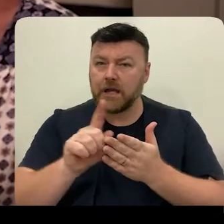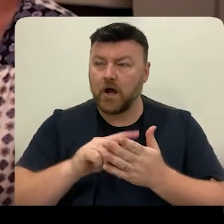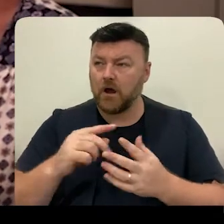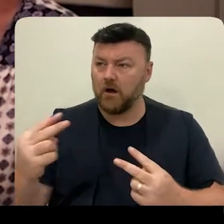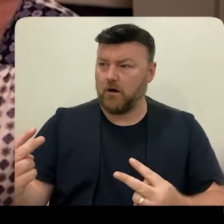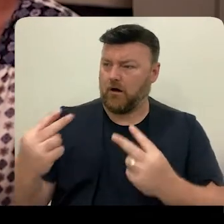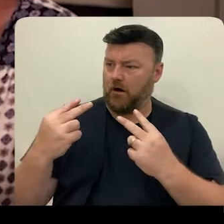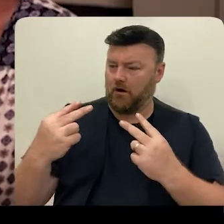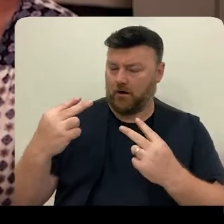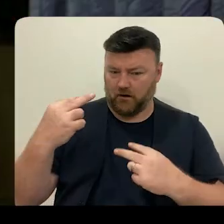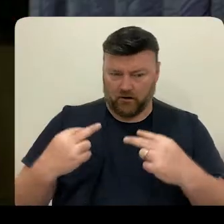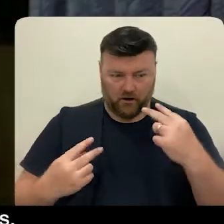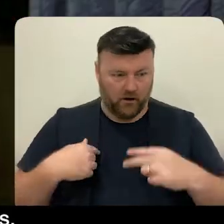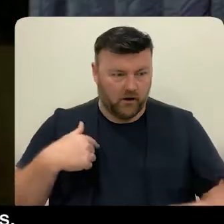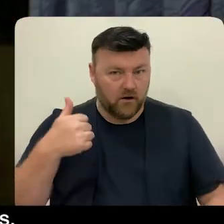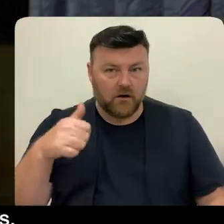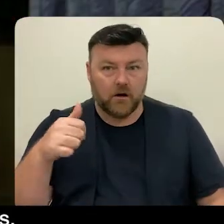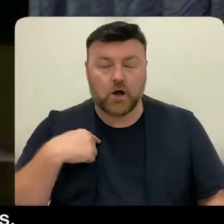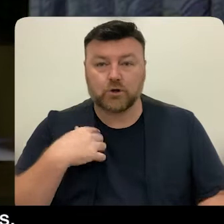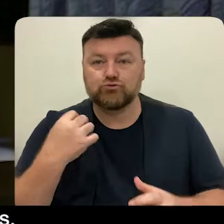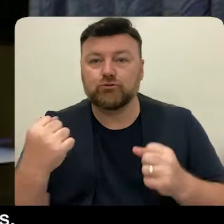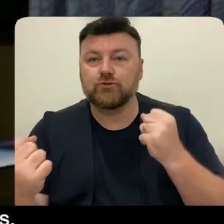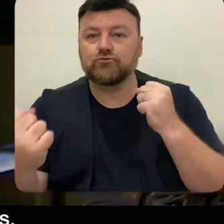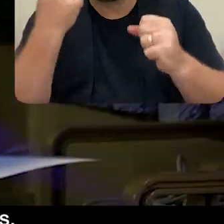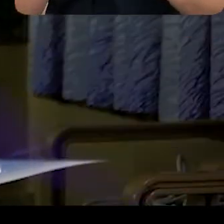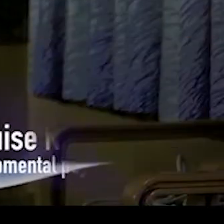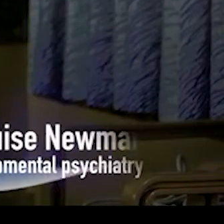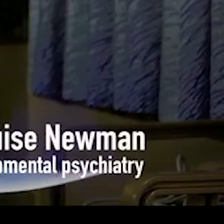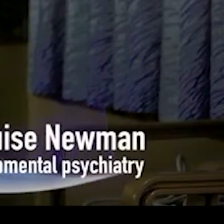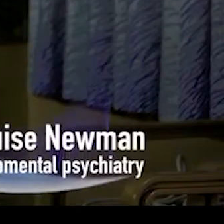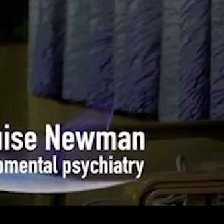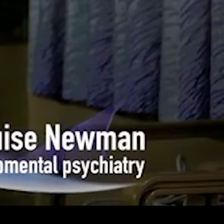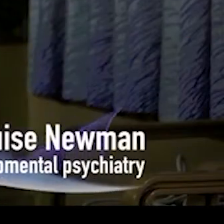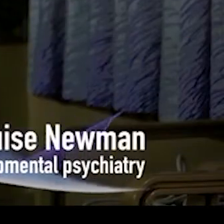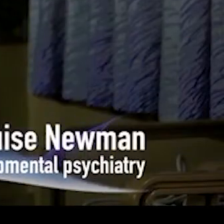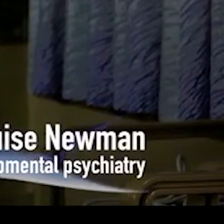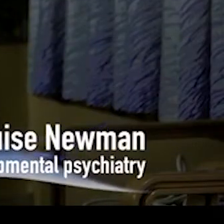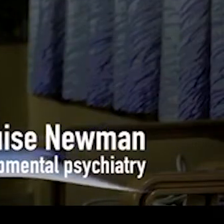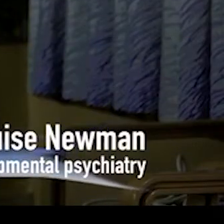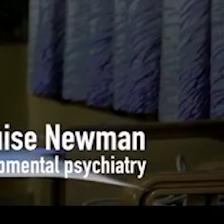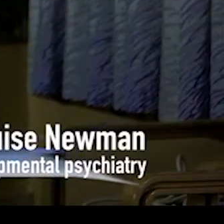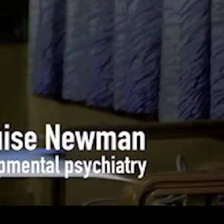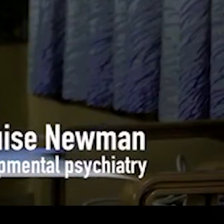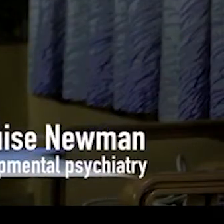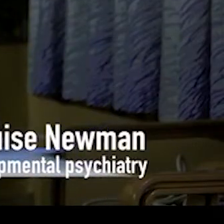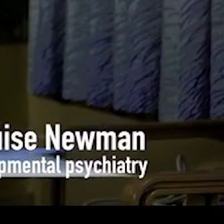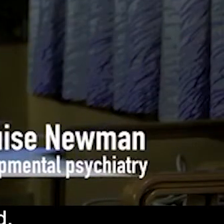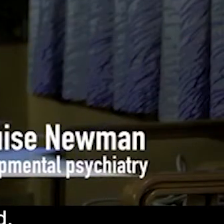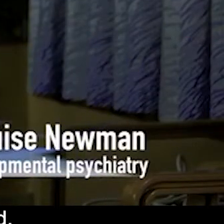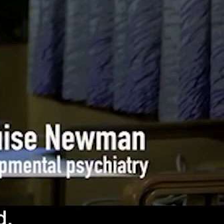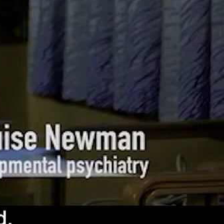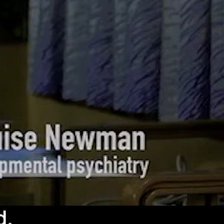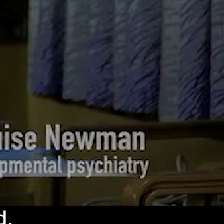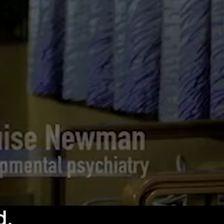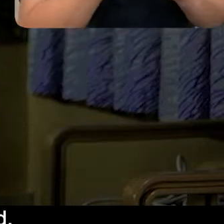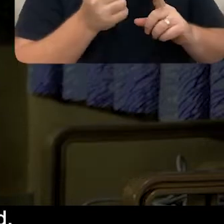I regret. The person might have high levels of distress. The person might be angry. The person can be abusive if